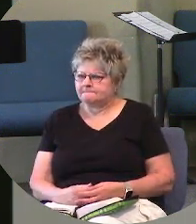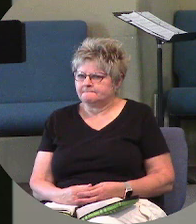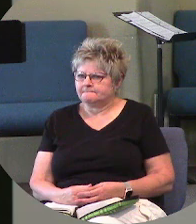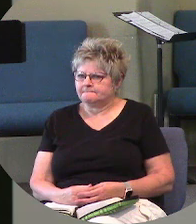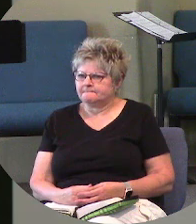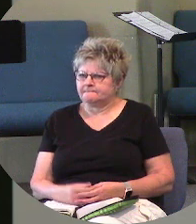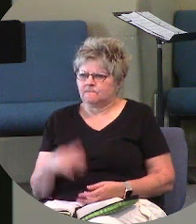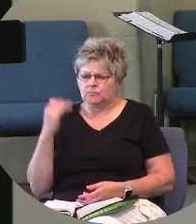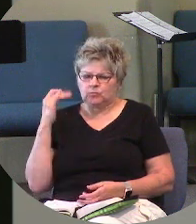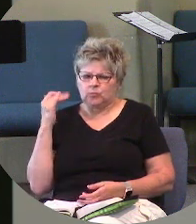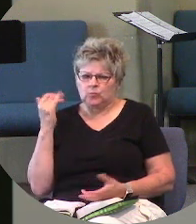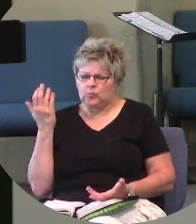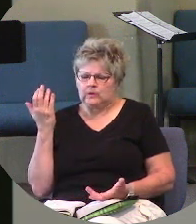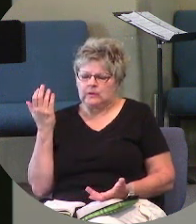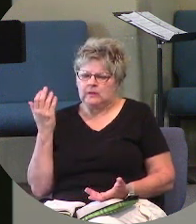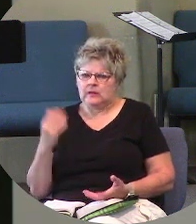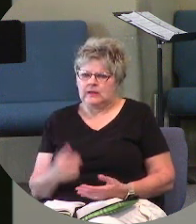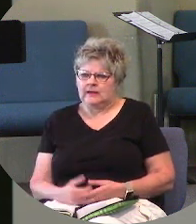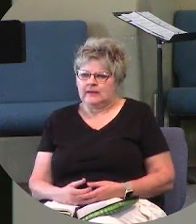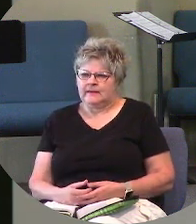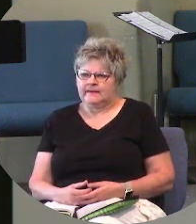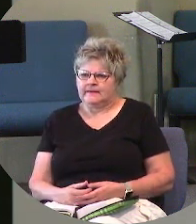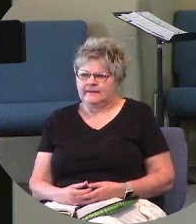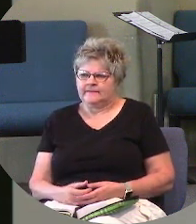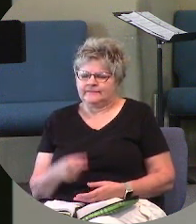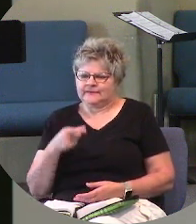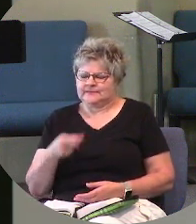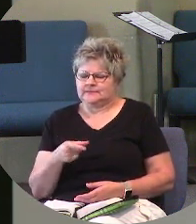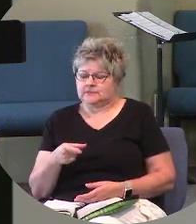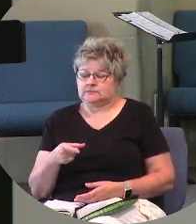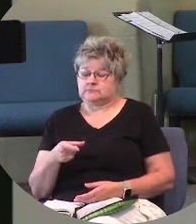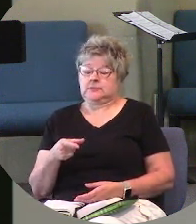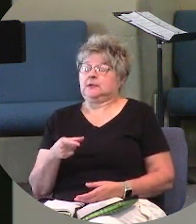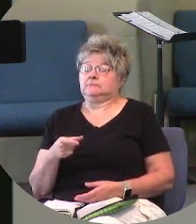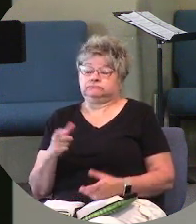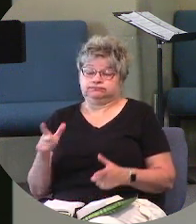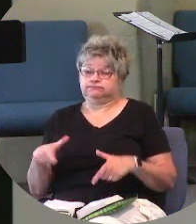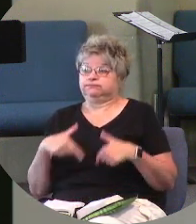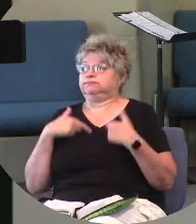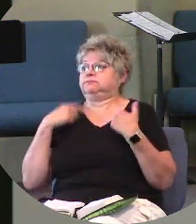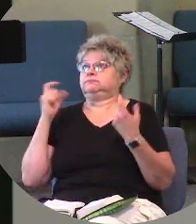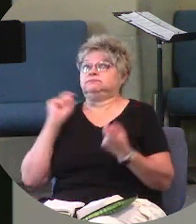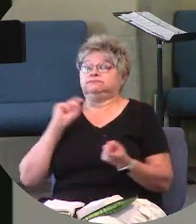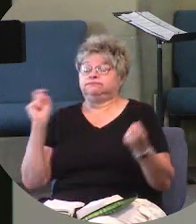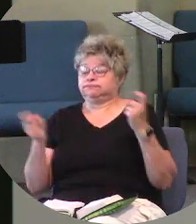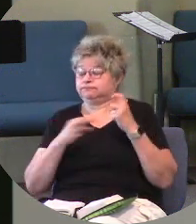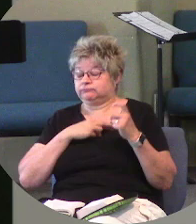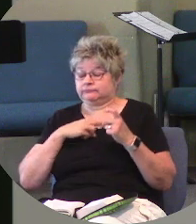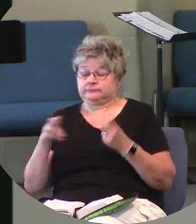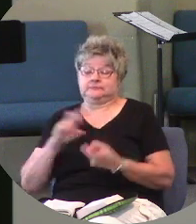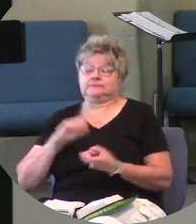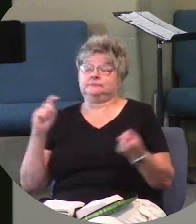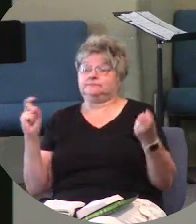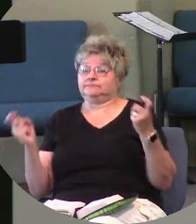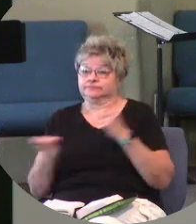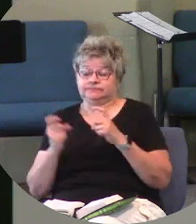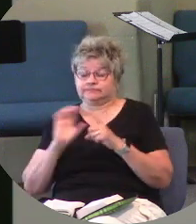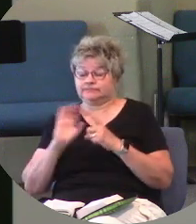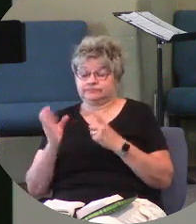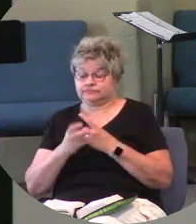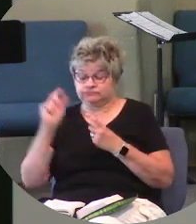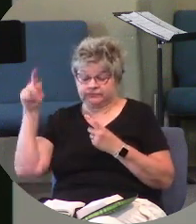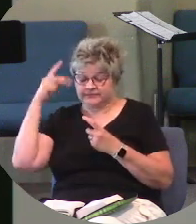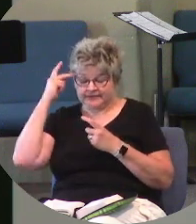Why would he, I mean, this is earth shattering, religion shattering, societal shattering, politically